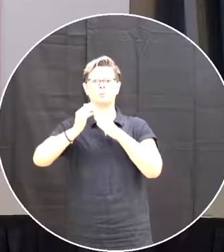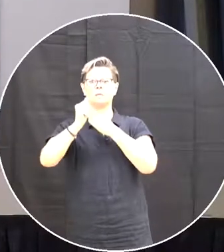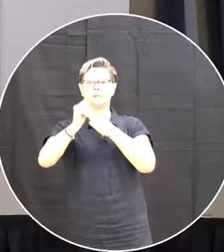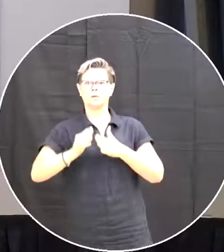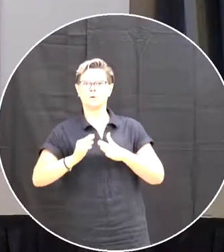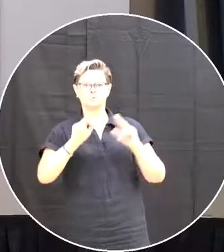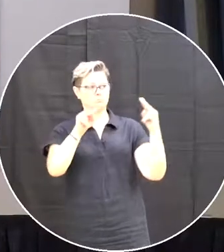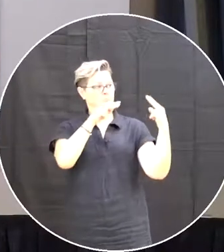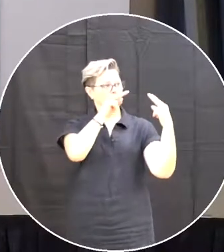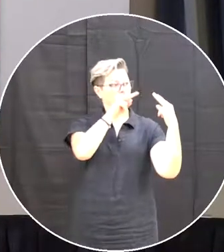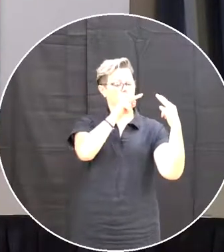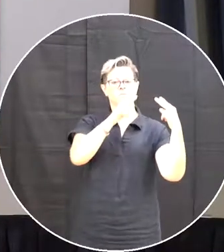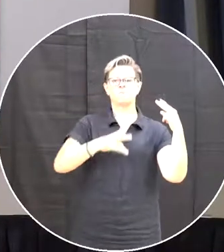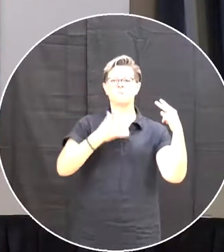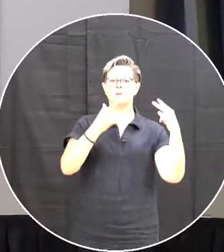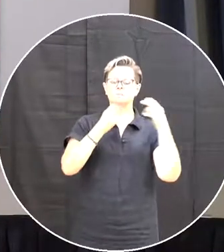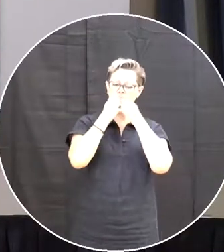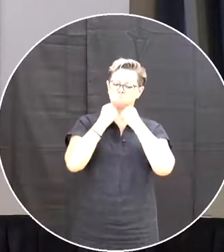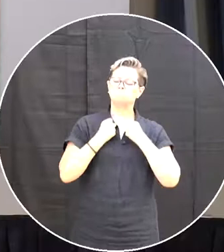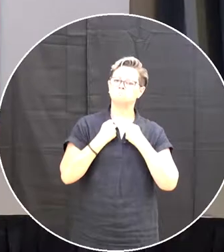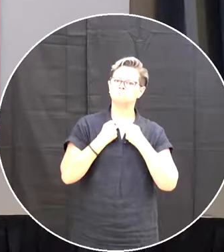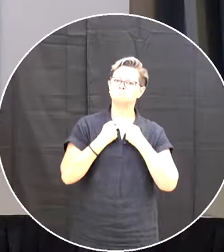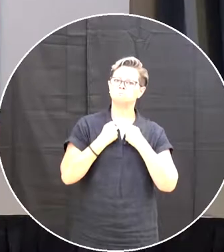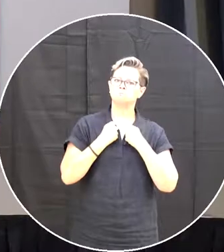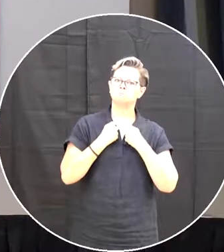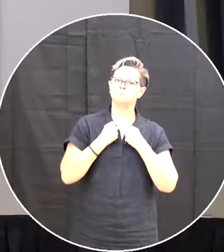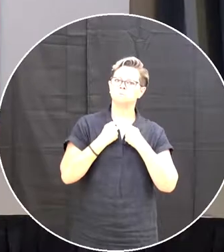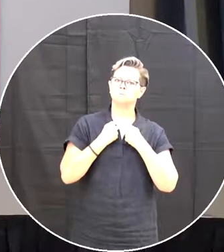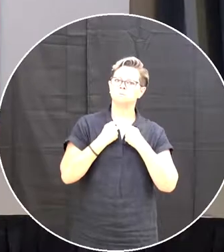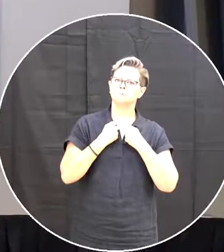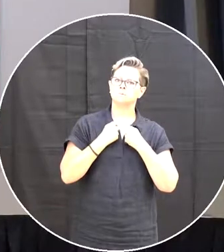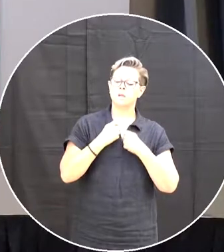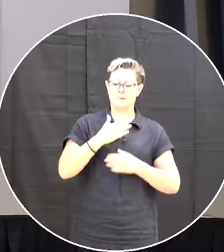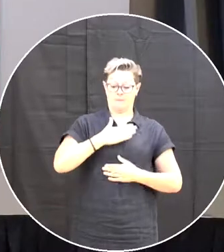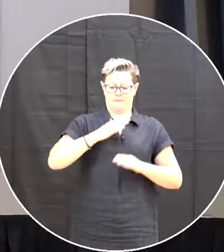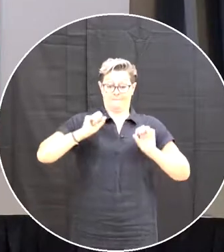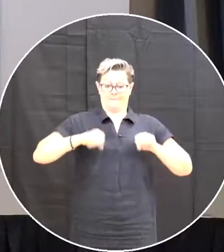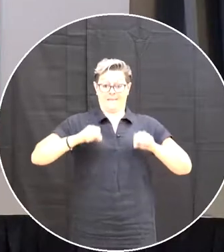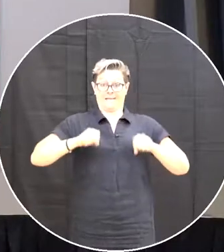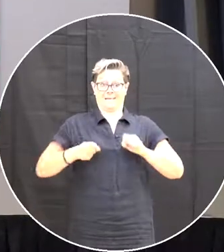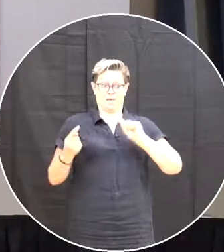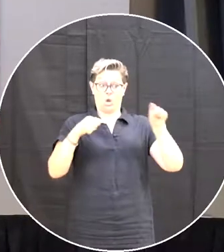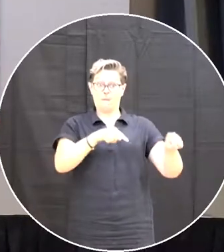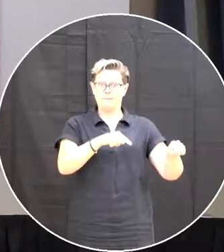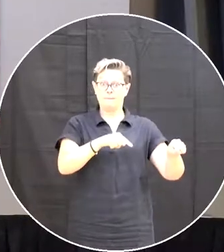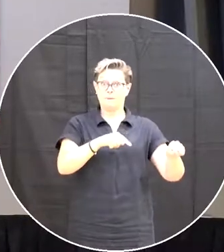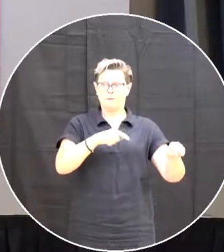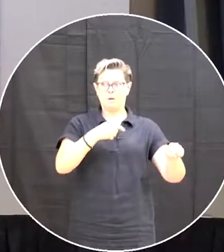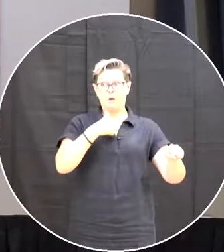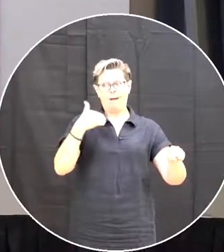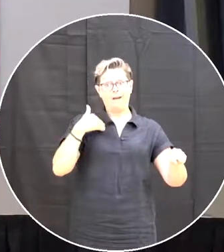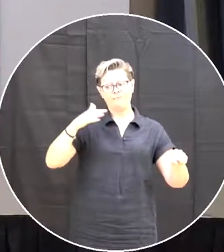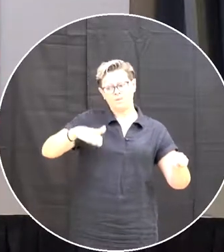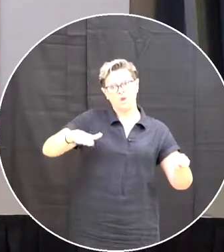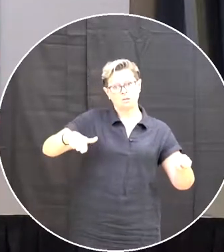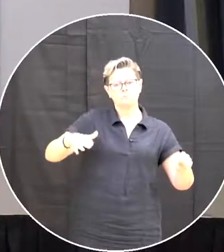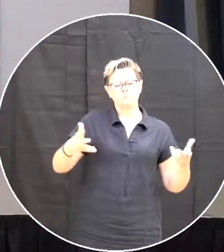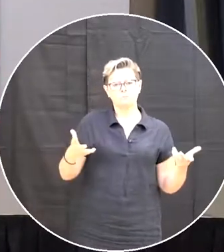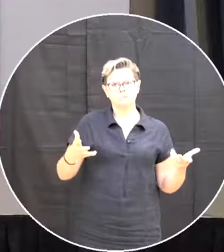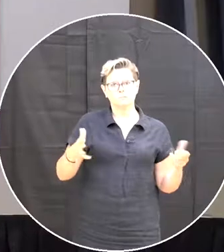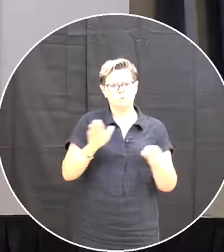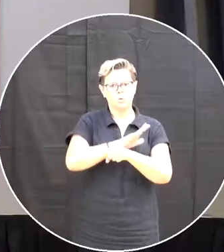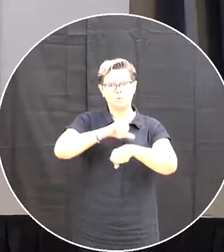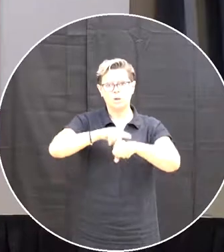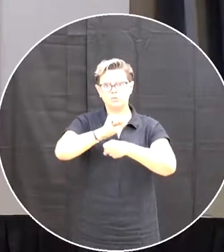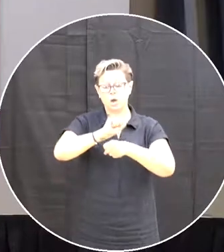with respect to um my ability to be here i have a child i have a full-time job